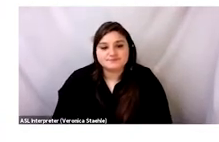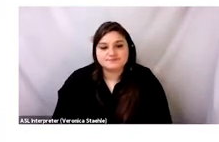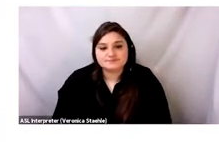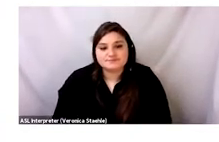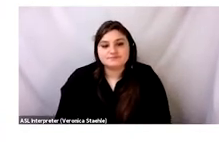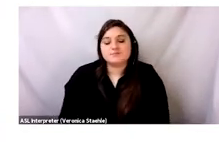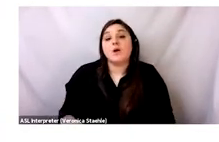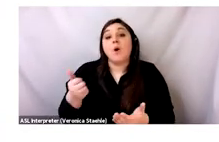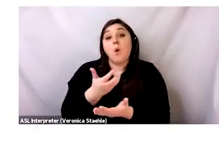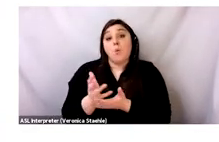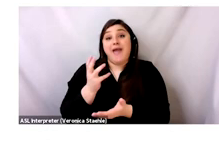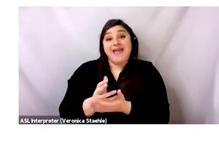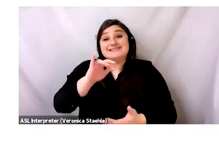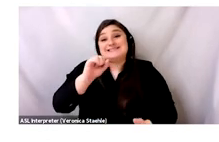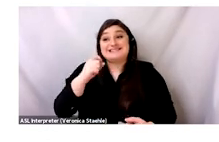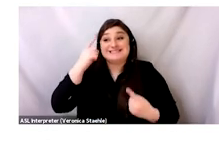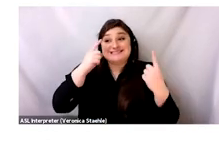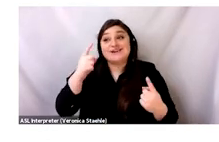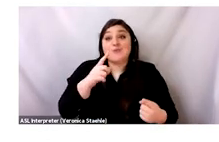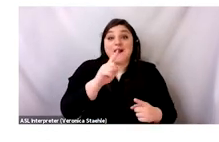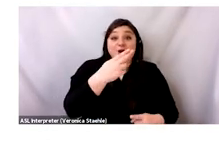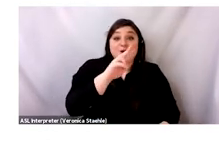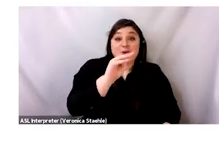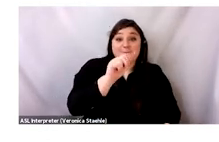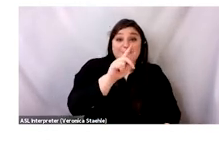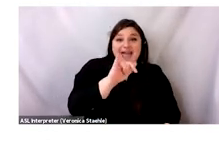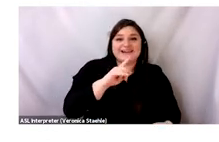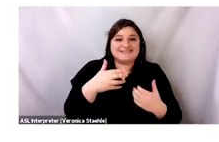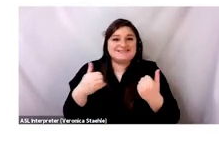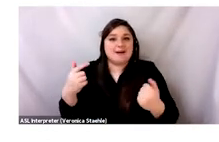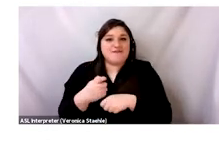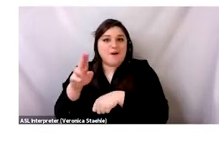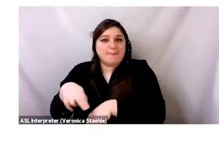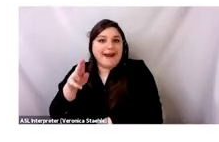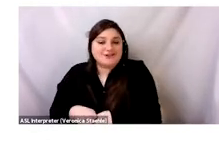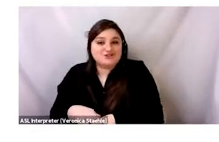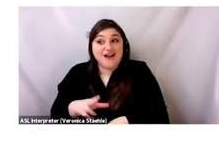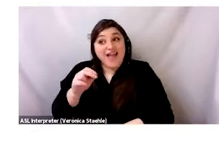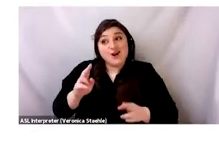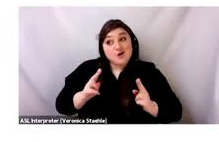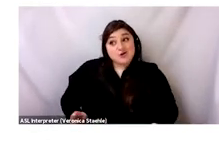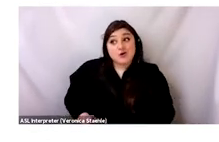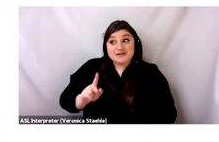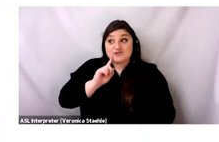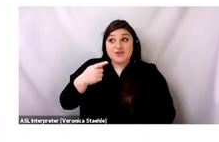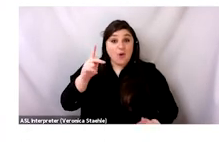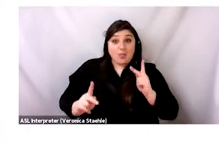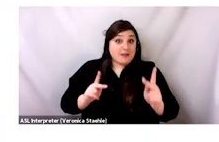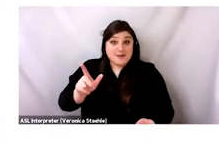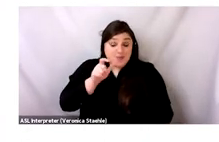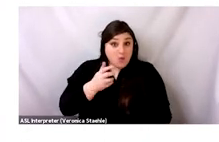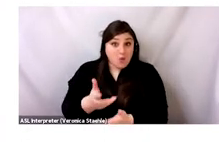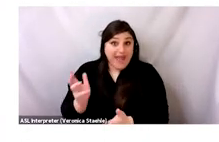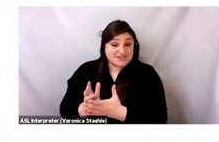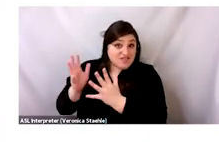visible humanity's separation from nature. If you think about it, we're the only species that creates waste. And this is